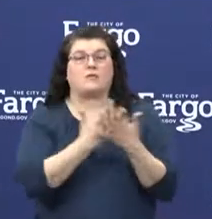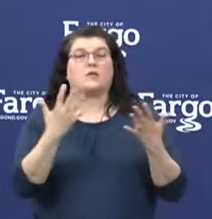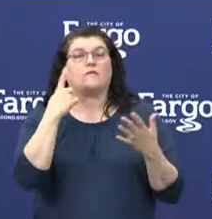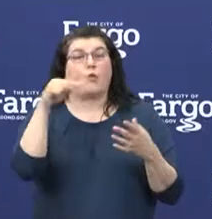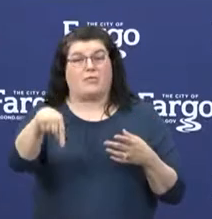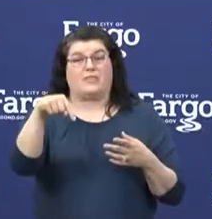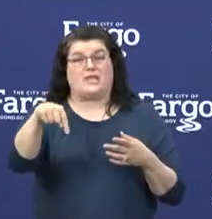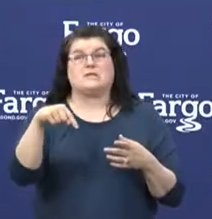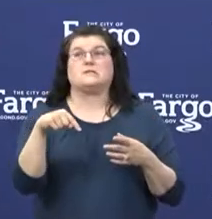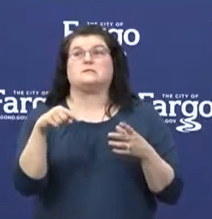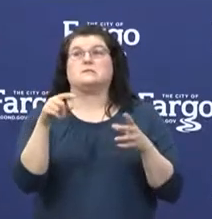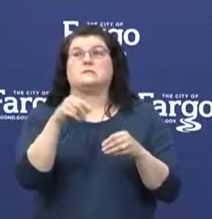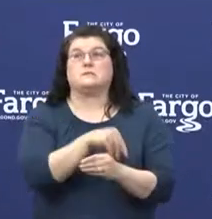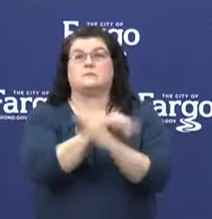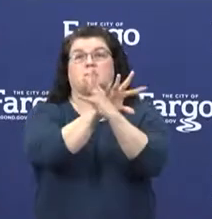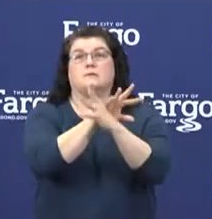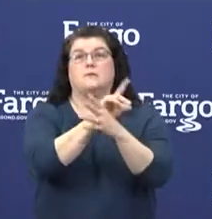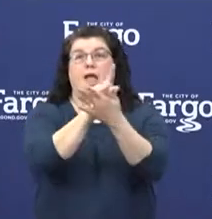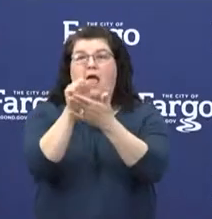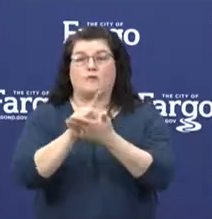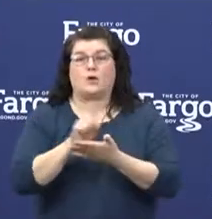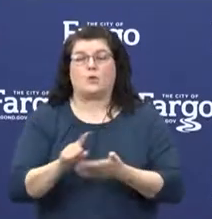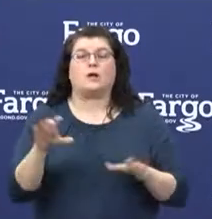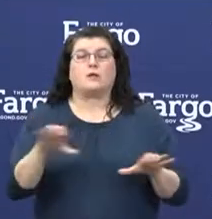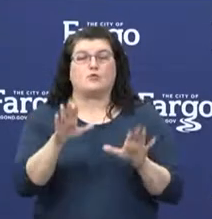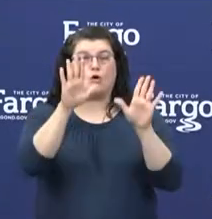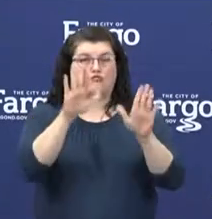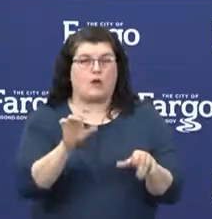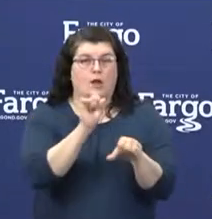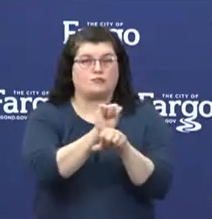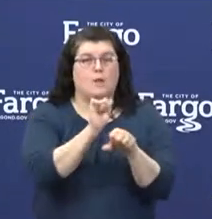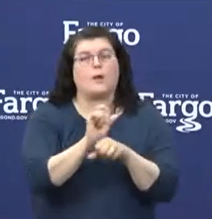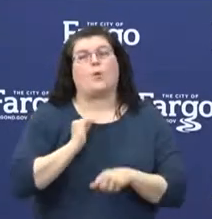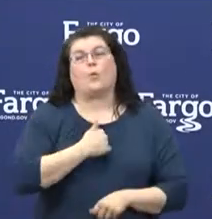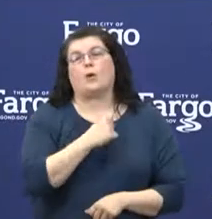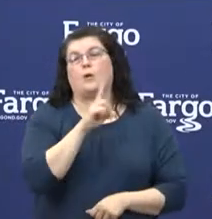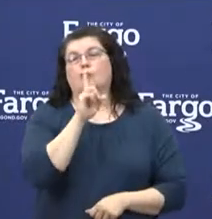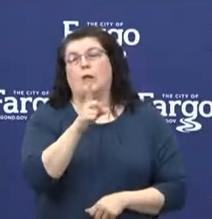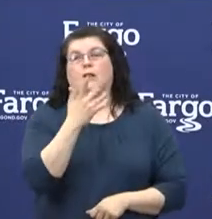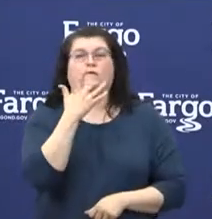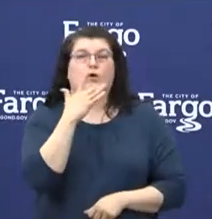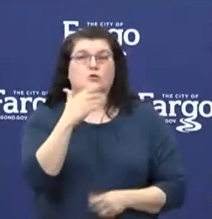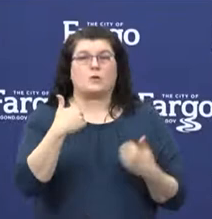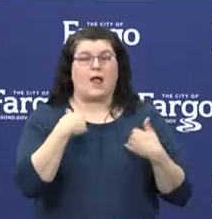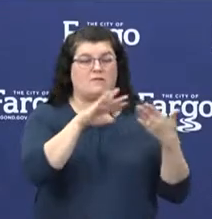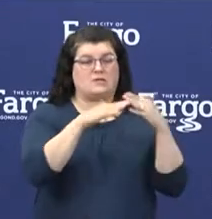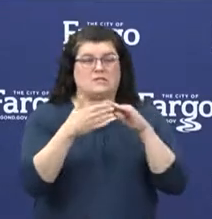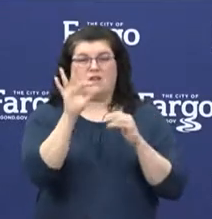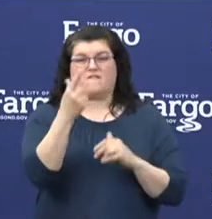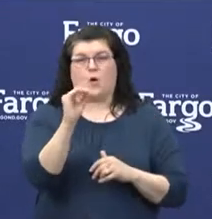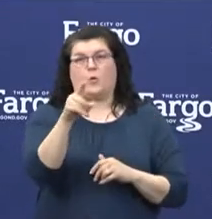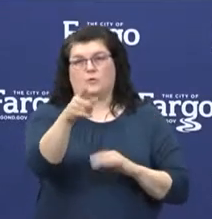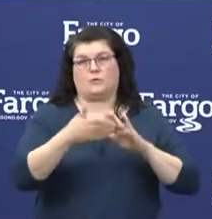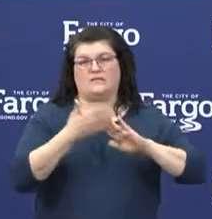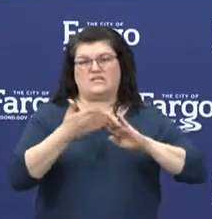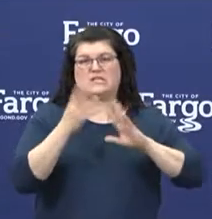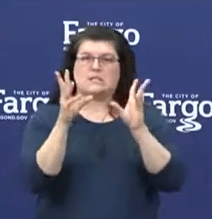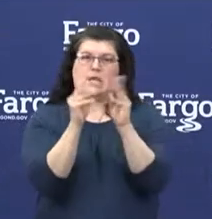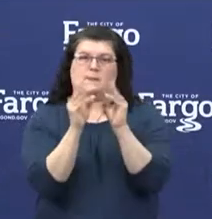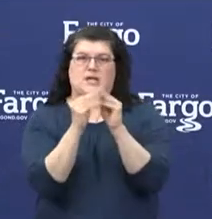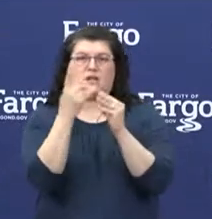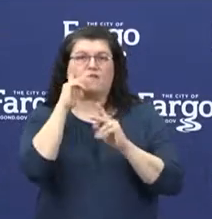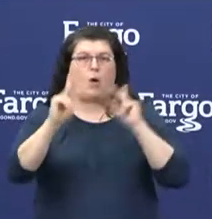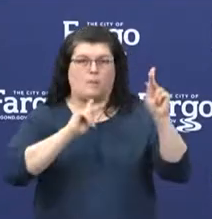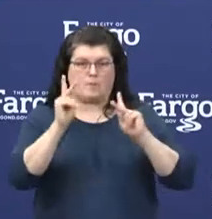They do a great job, and we're very fortunate to have the City of Fargo facilitate this meeting with the public.